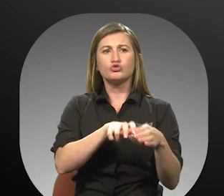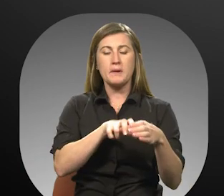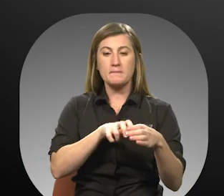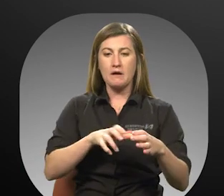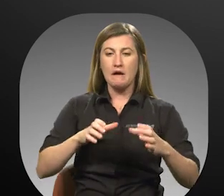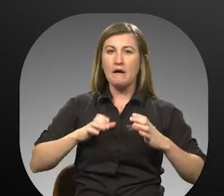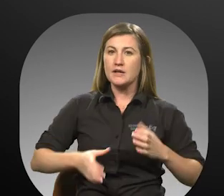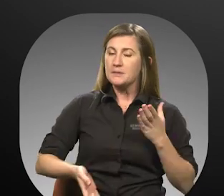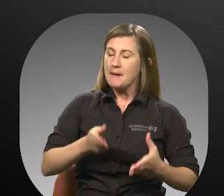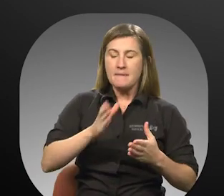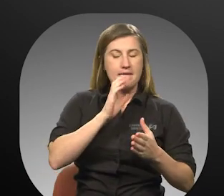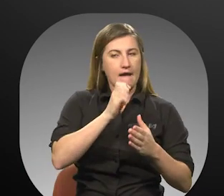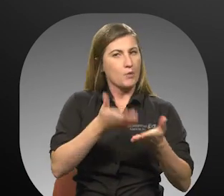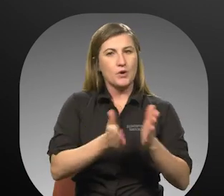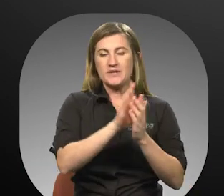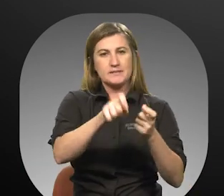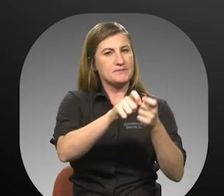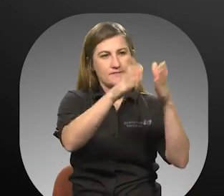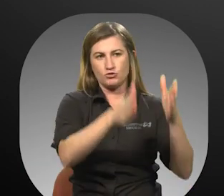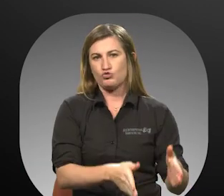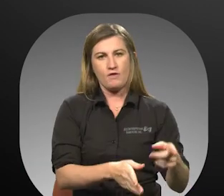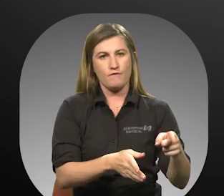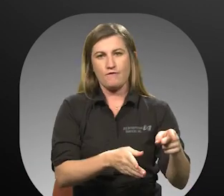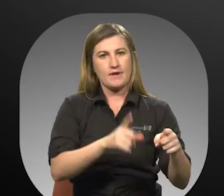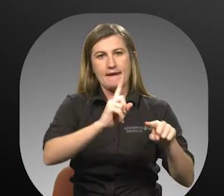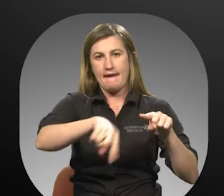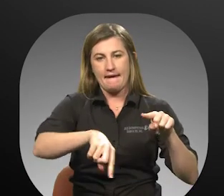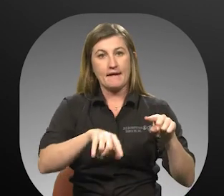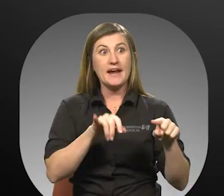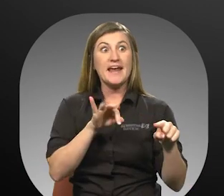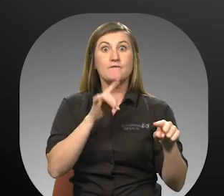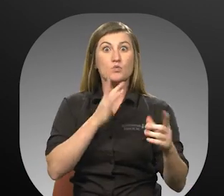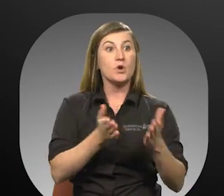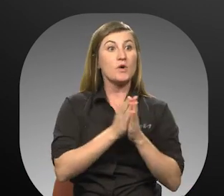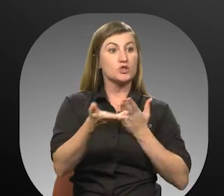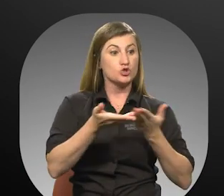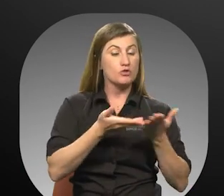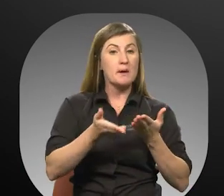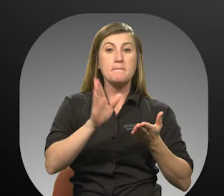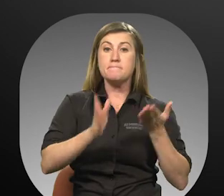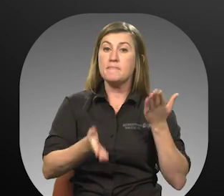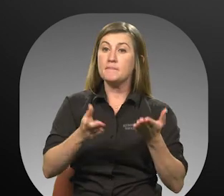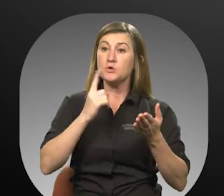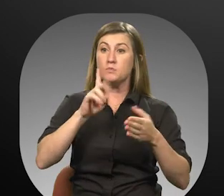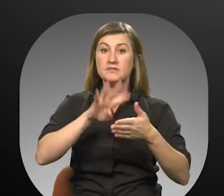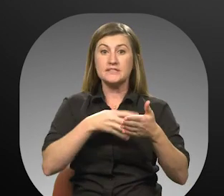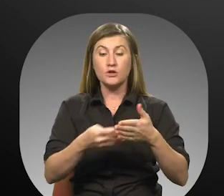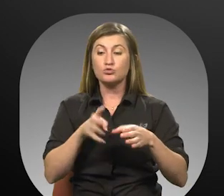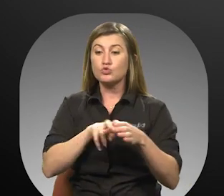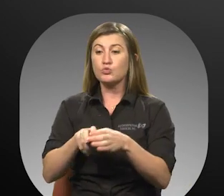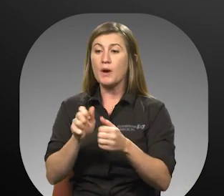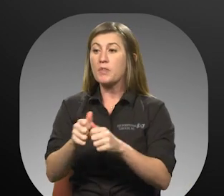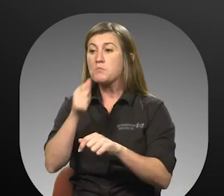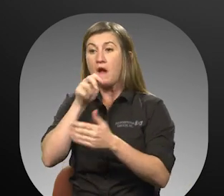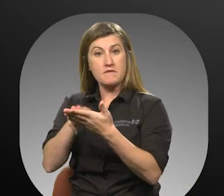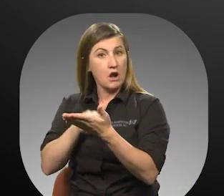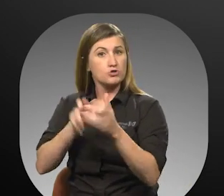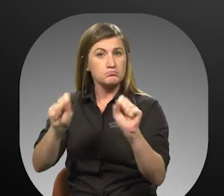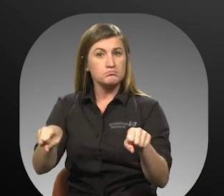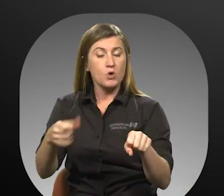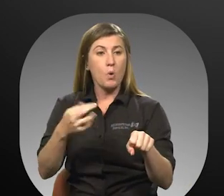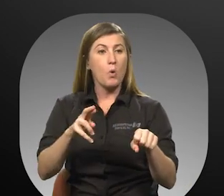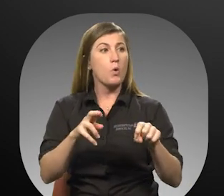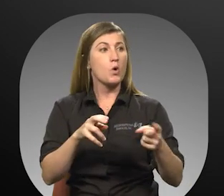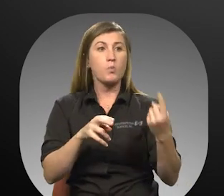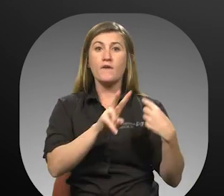a specific transportation provider. When you request service, you may be scheduled to ride with one of the private contractors or one of the Votran